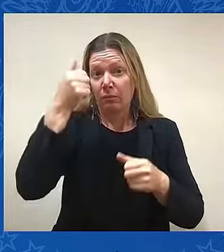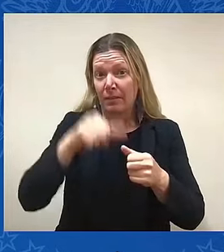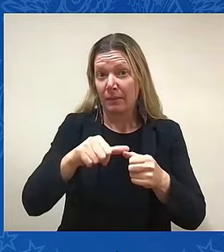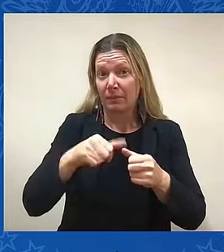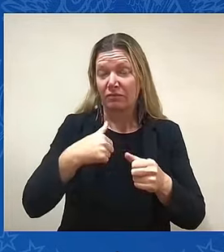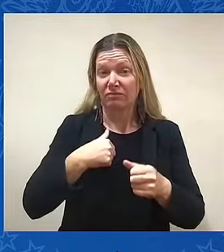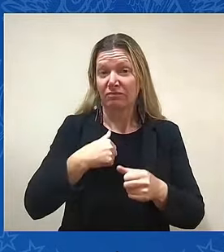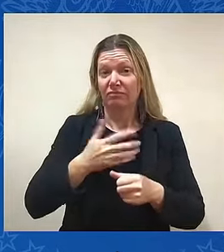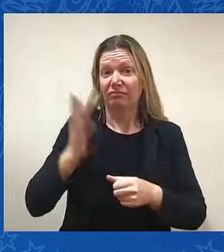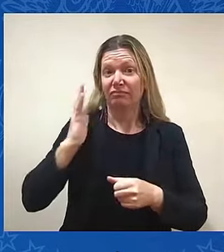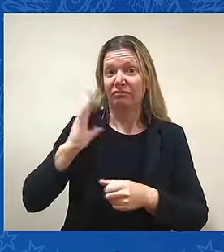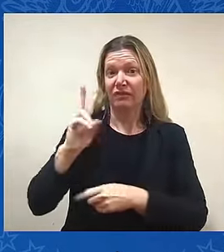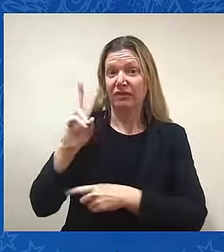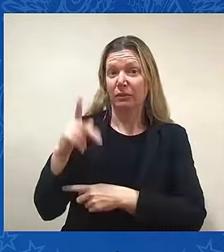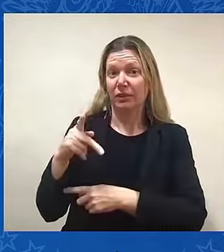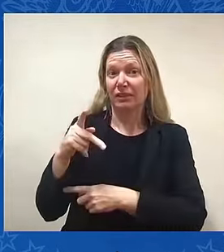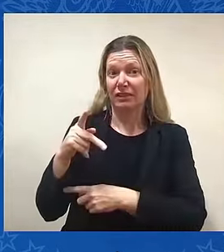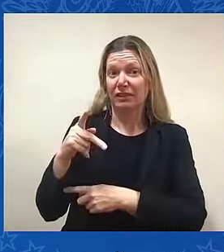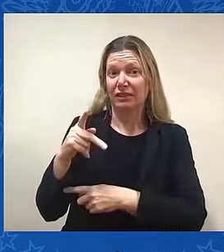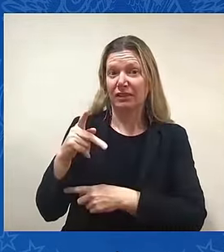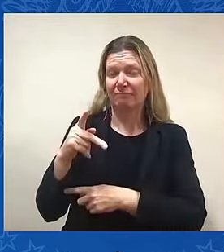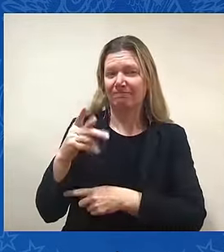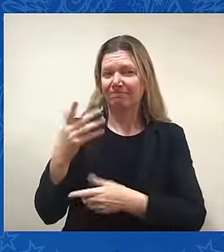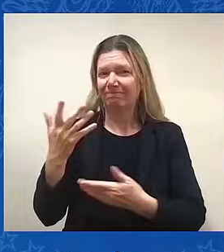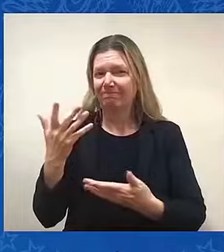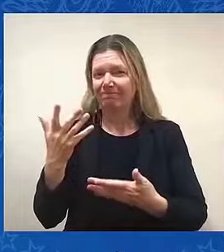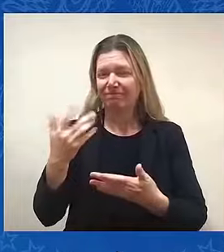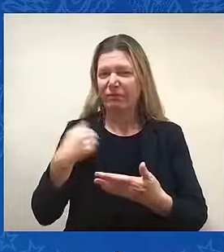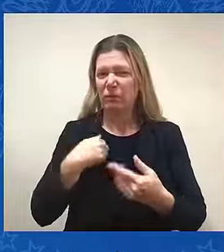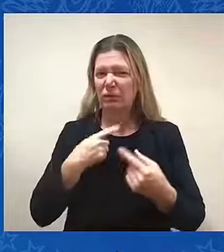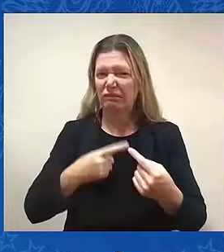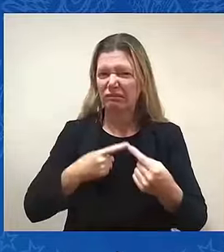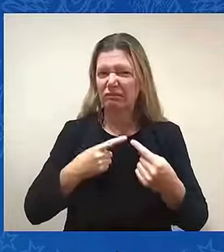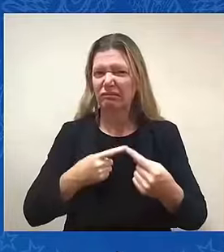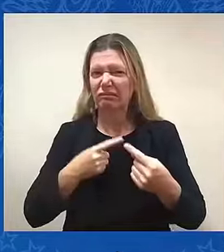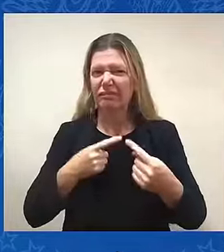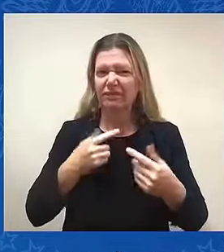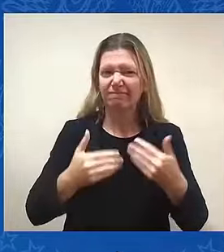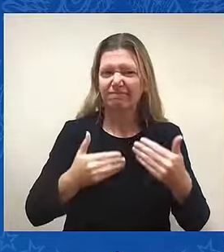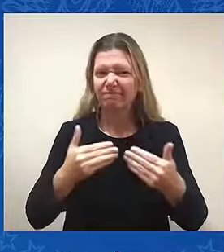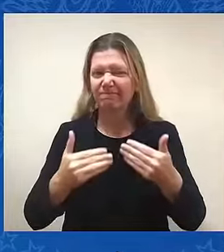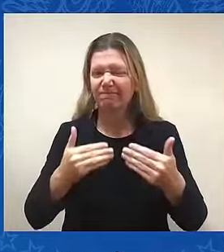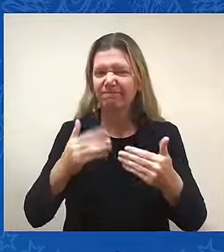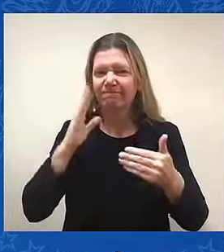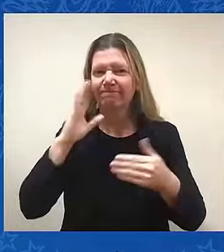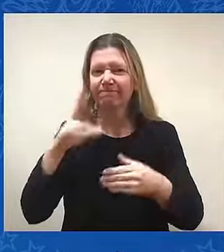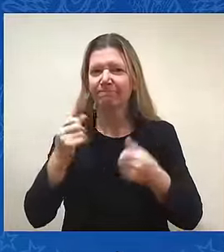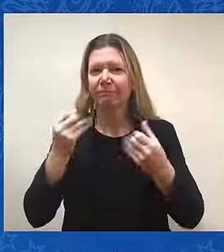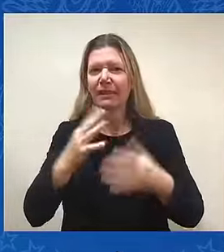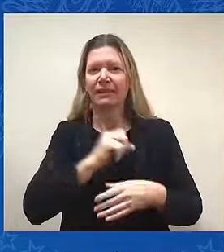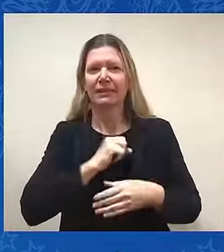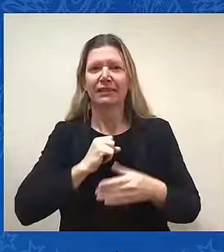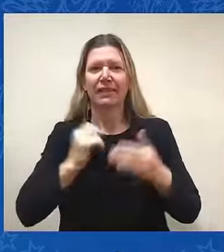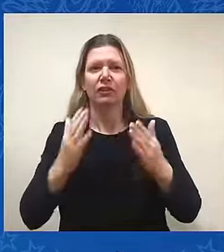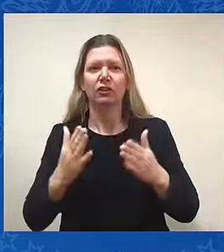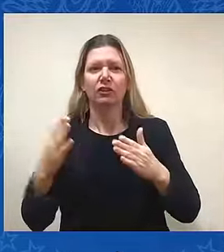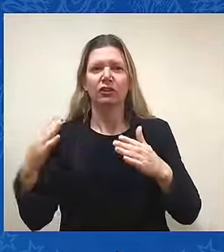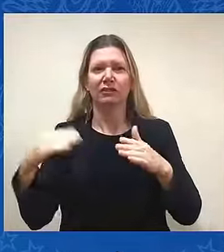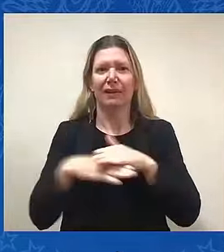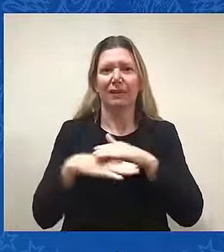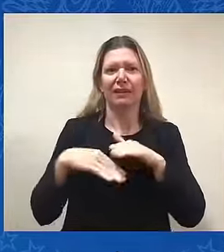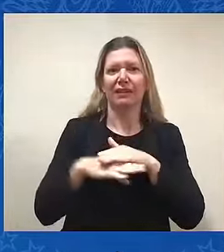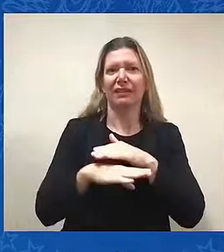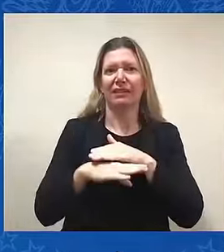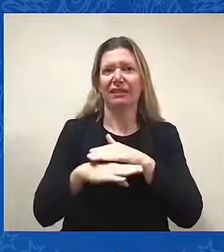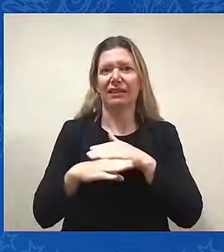too well. And I realized there were a lot of senators that were coming in that I didn't know very well. And so I decided